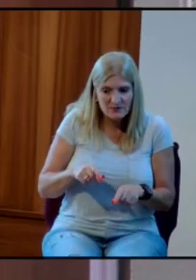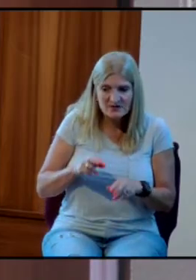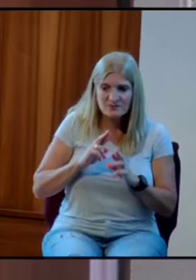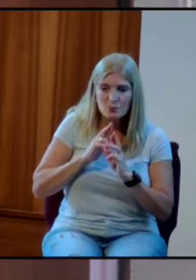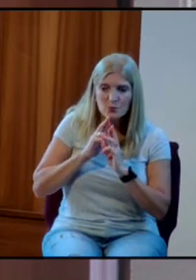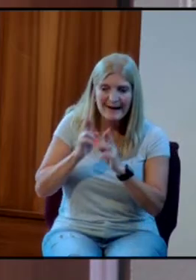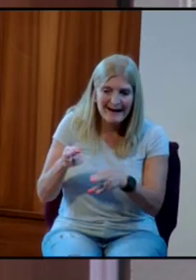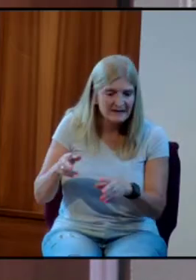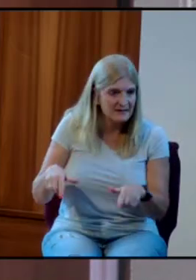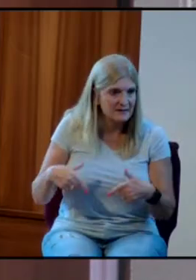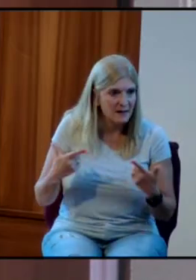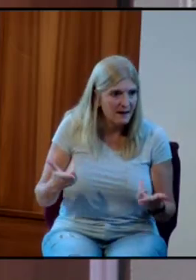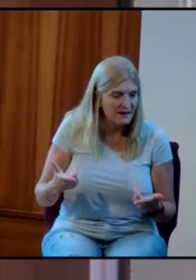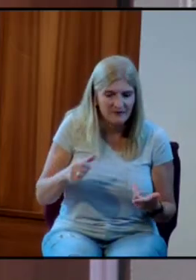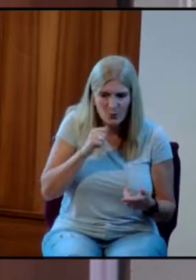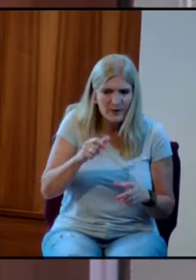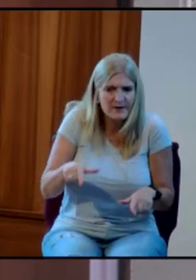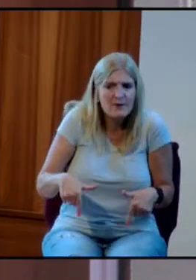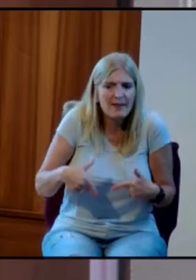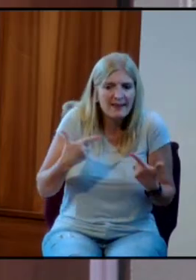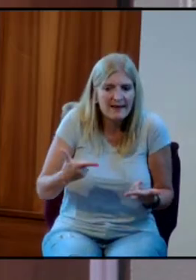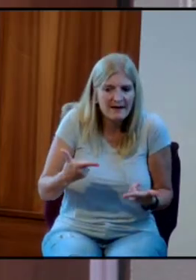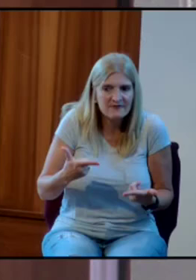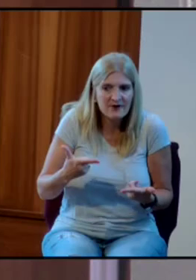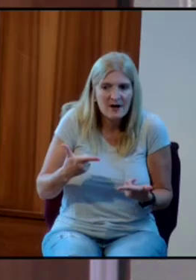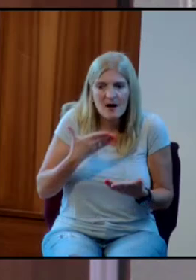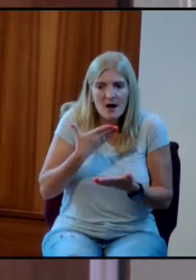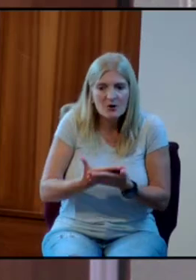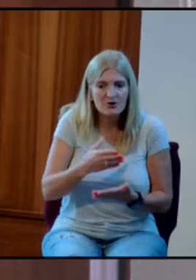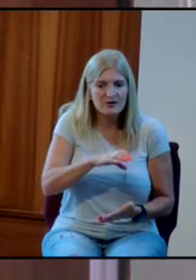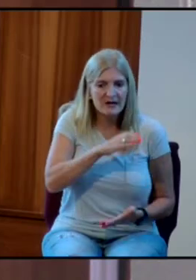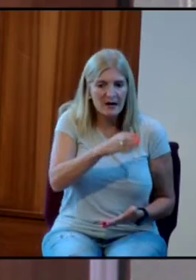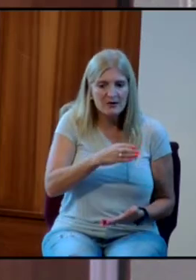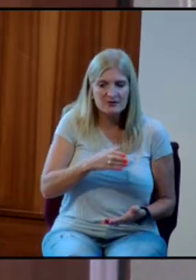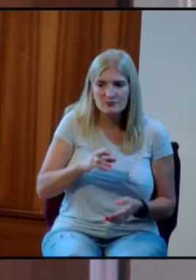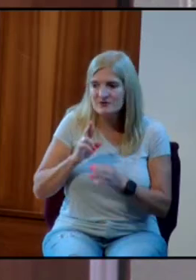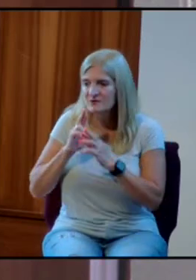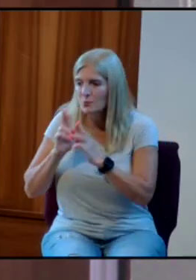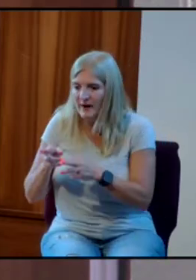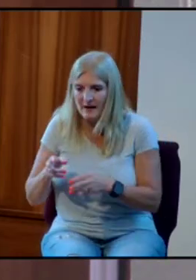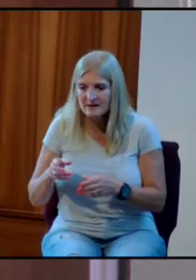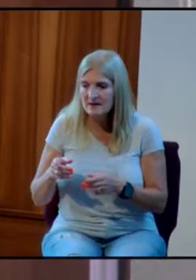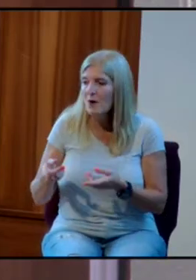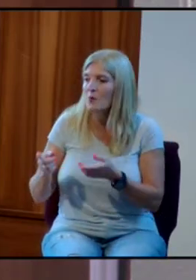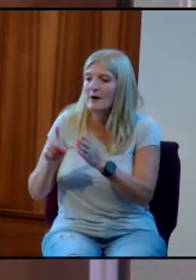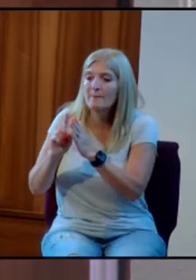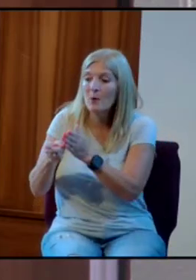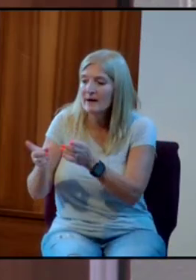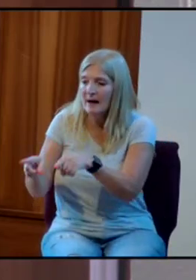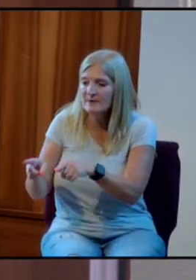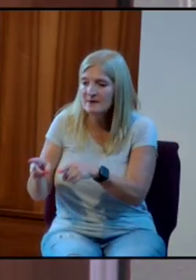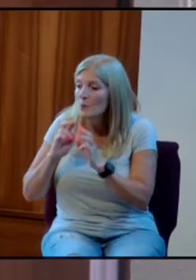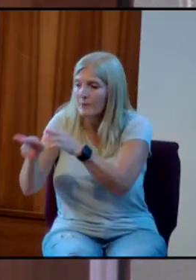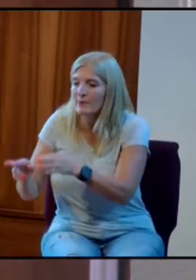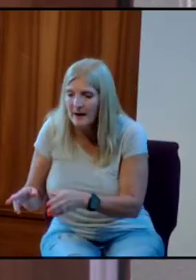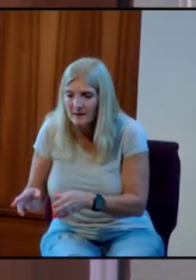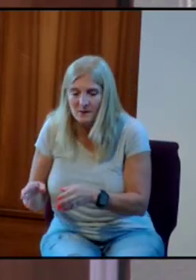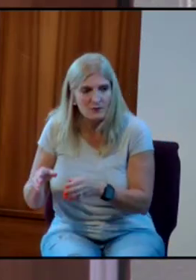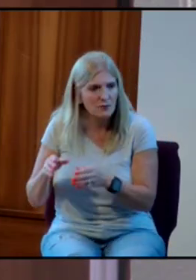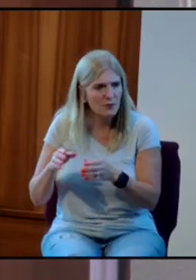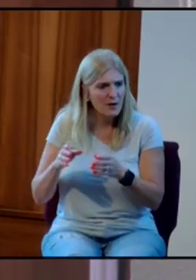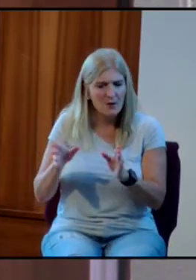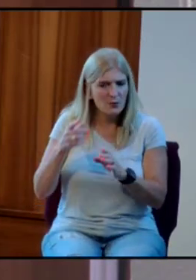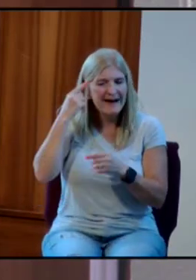And we don't really live out a character at all. We just react to the moment. So everybody